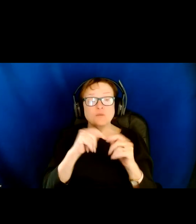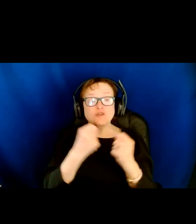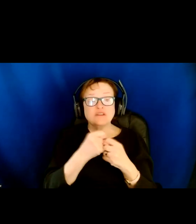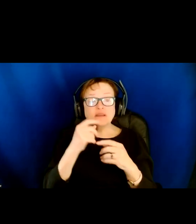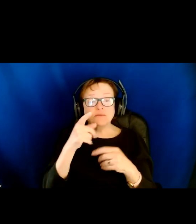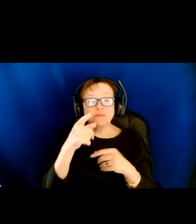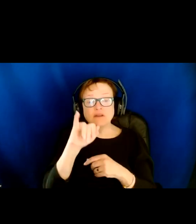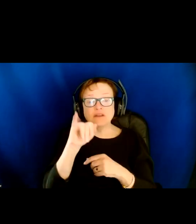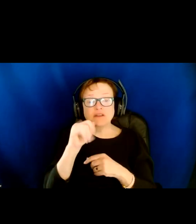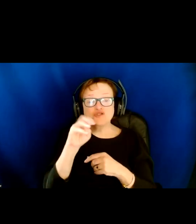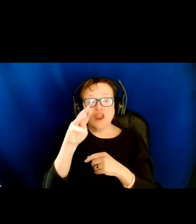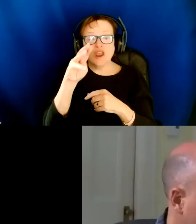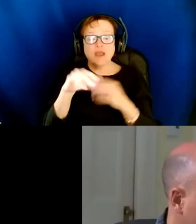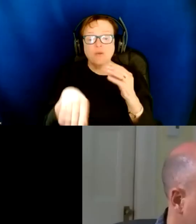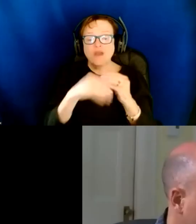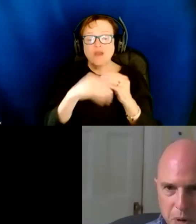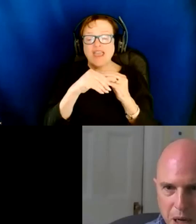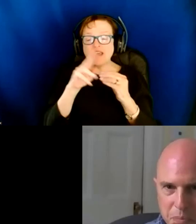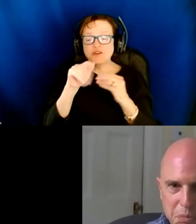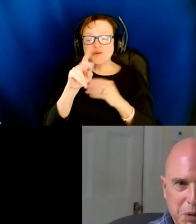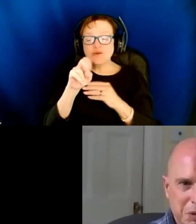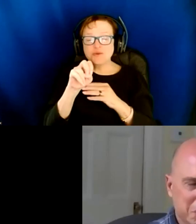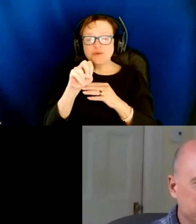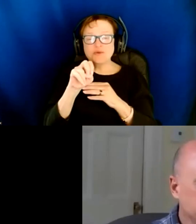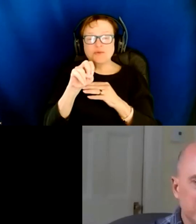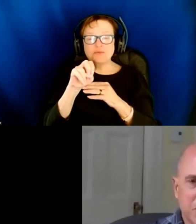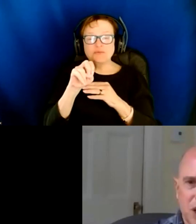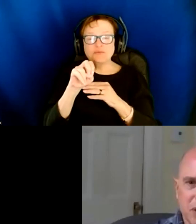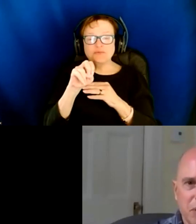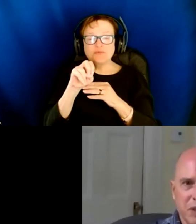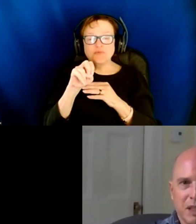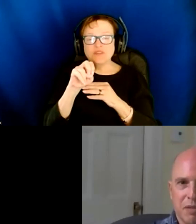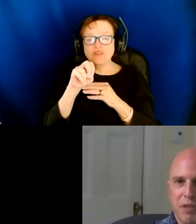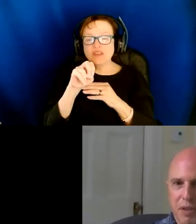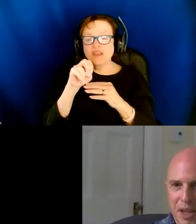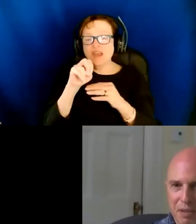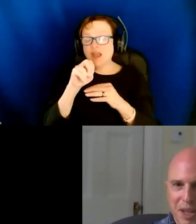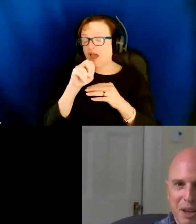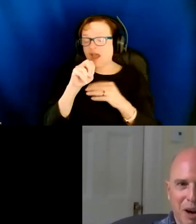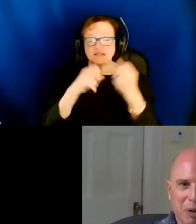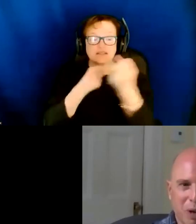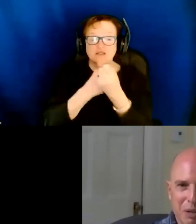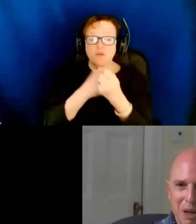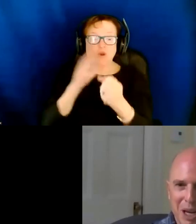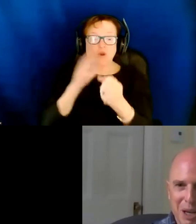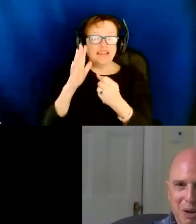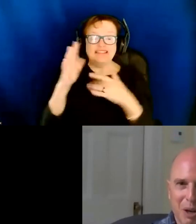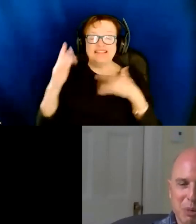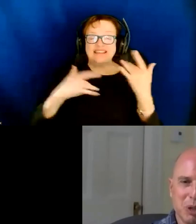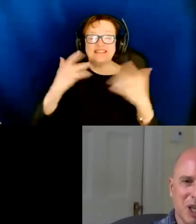I'll add a note that I subscribe to Jeff's enthusiasm for the, the ongoing